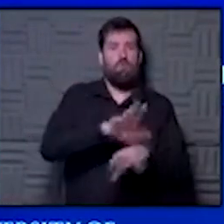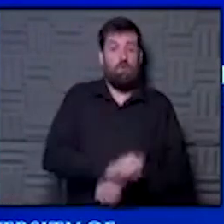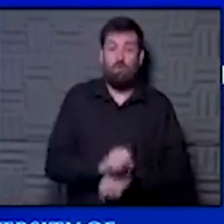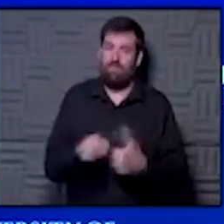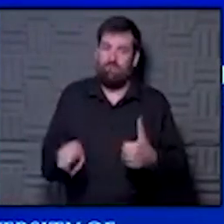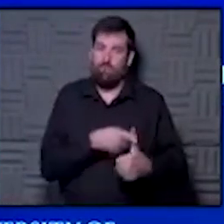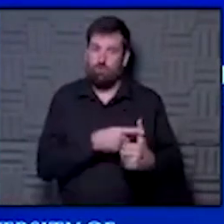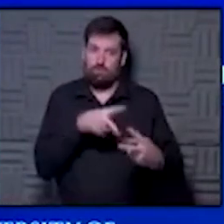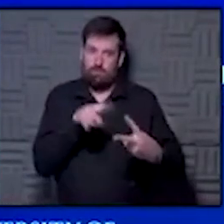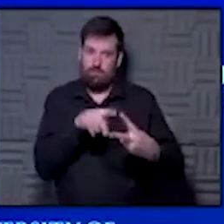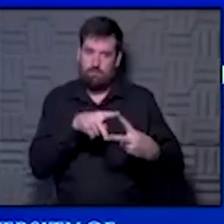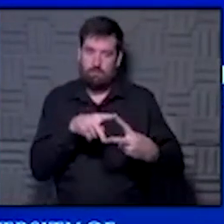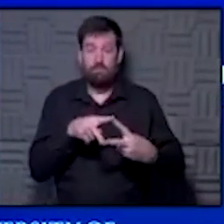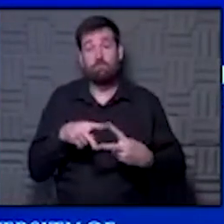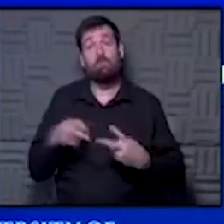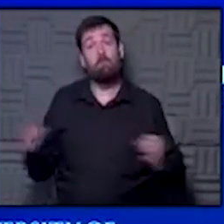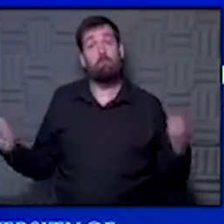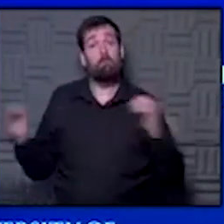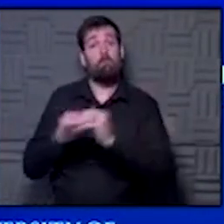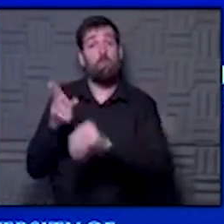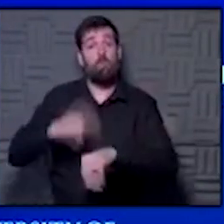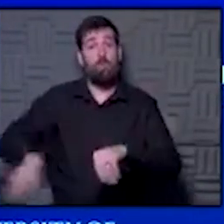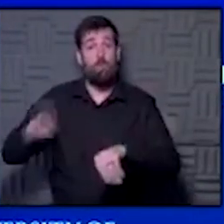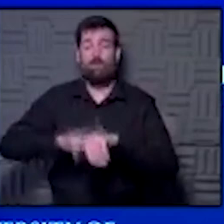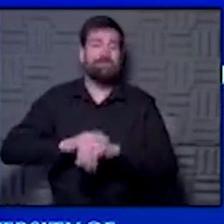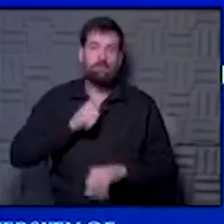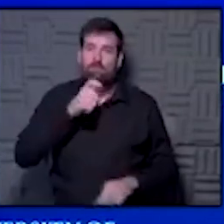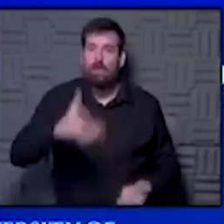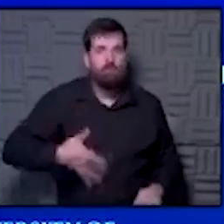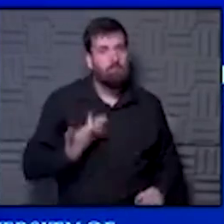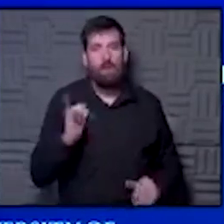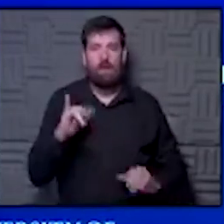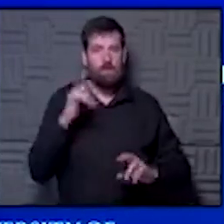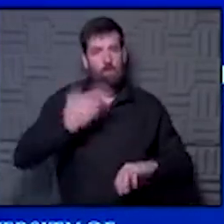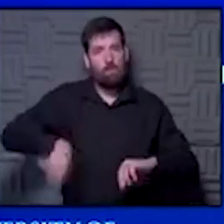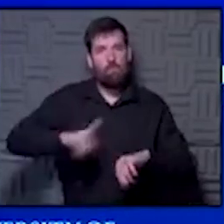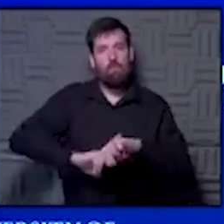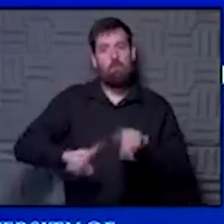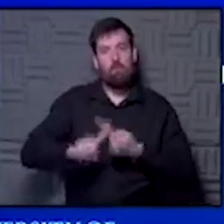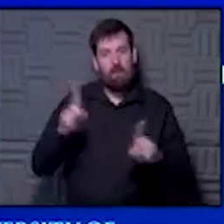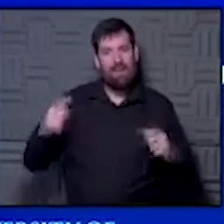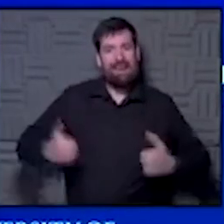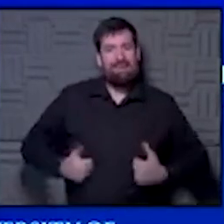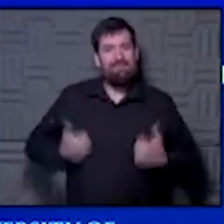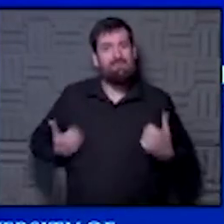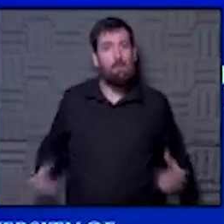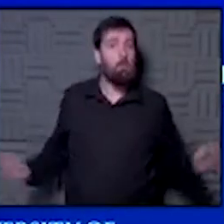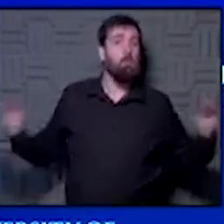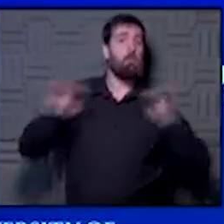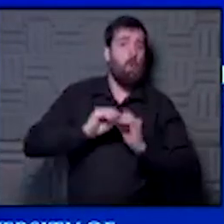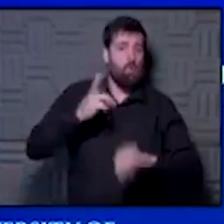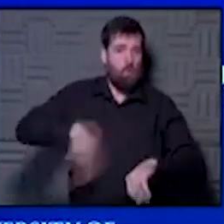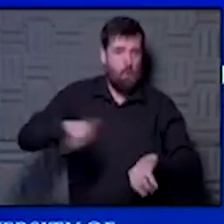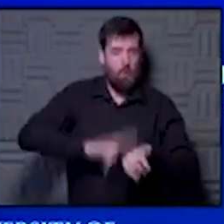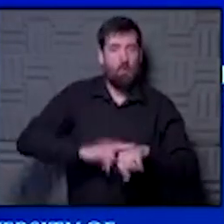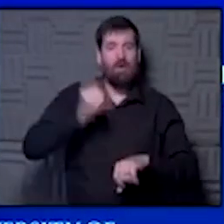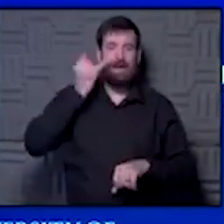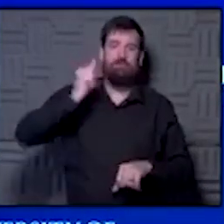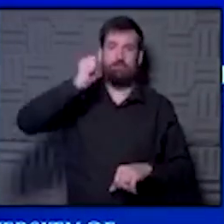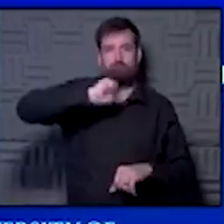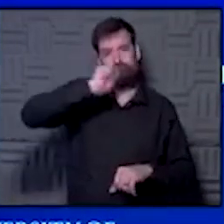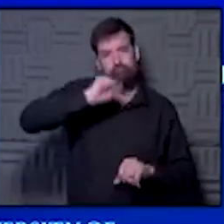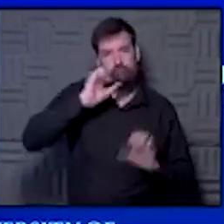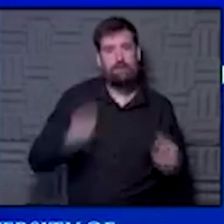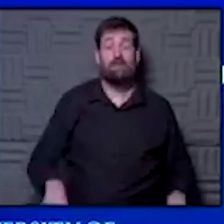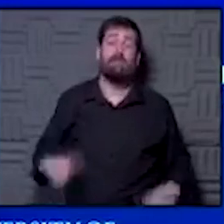two questions. The answer is, you live more normally. it doesn't feel normal. I get it. But you do live more normally if you can get through this. And there